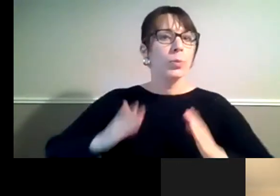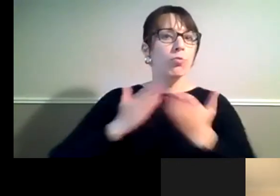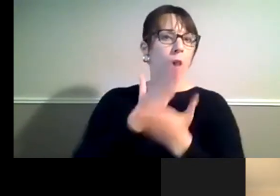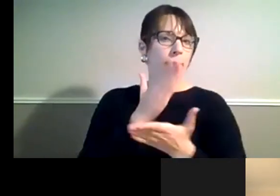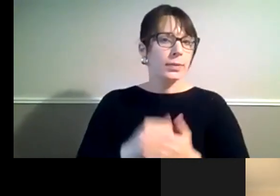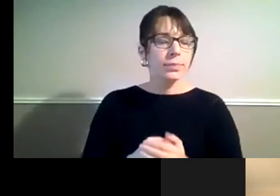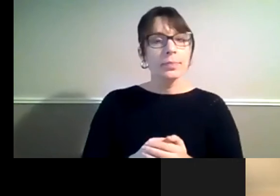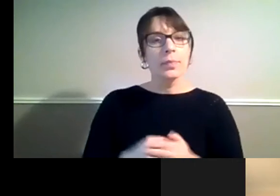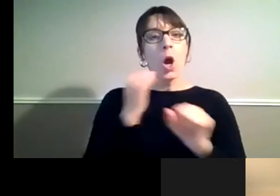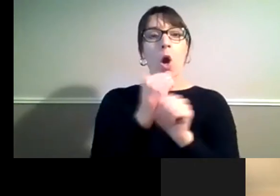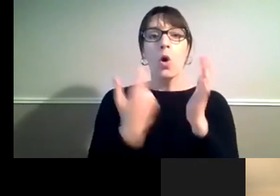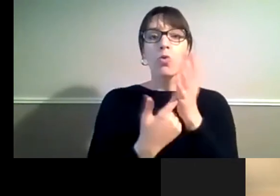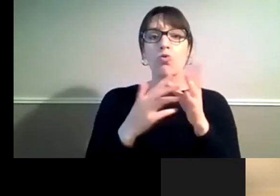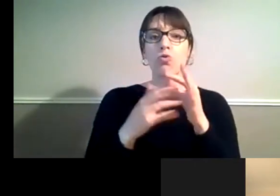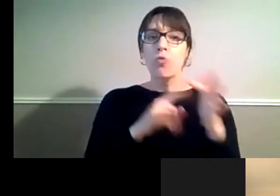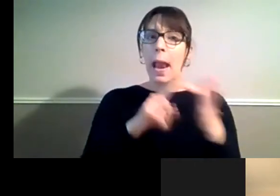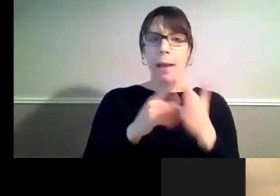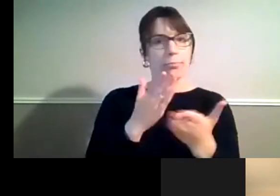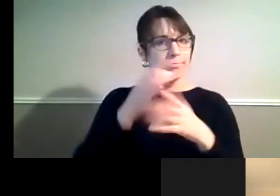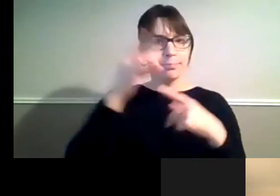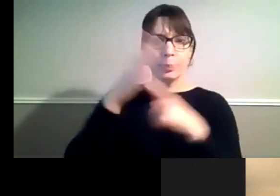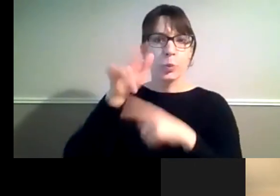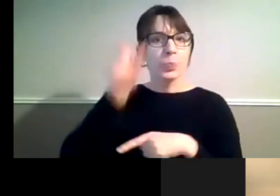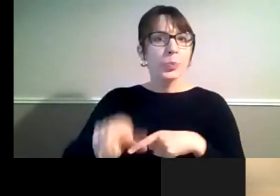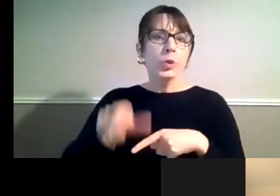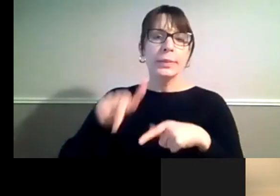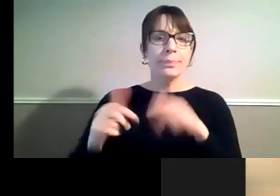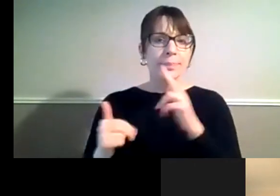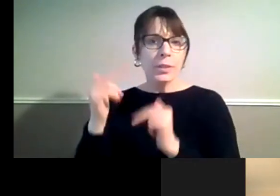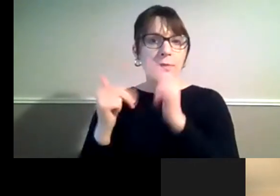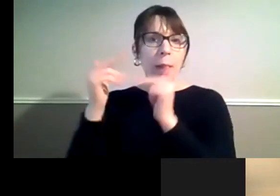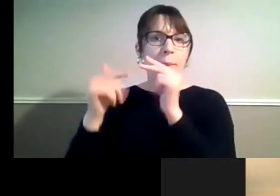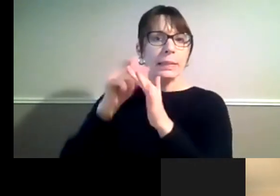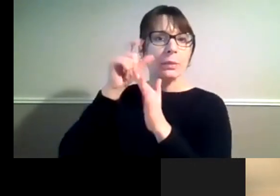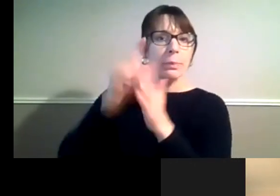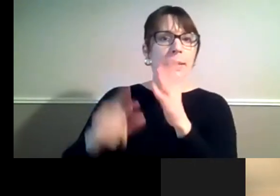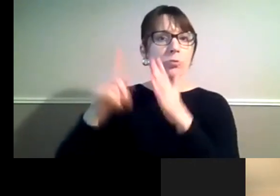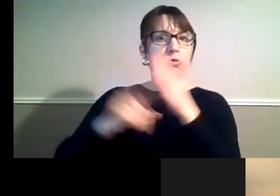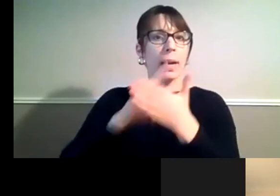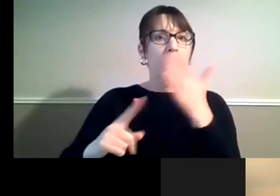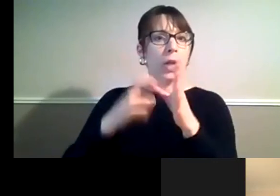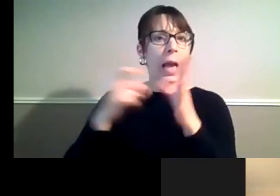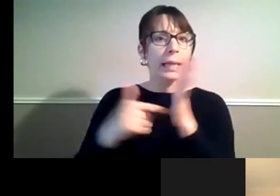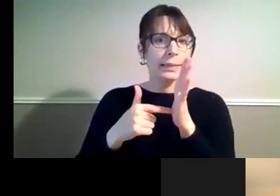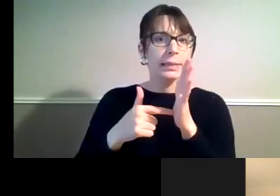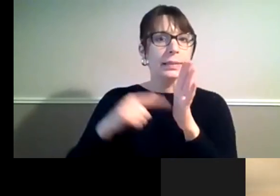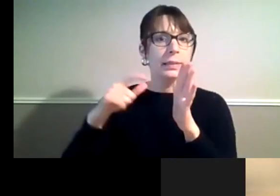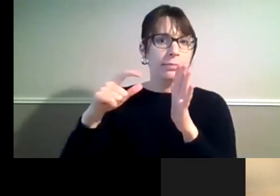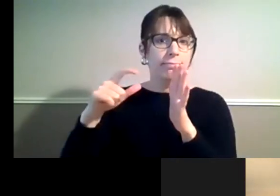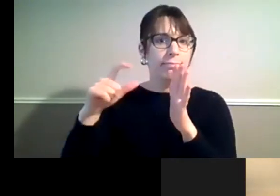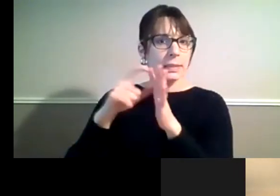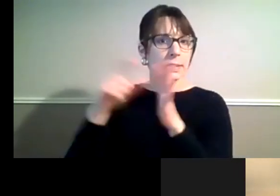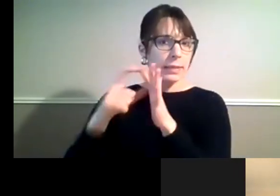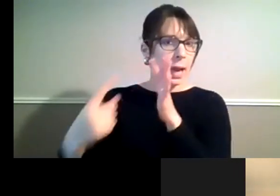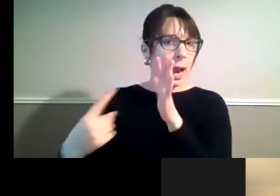Graham was instrumental in the development of the Disability Discrimination Act and was a member of the Australian delegation that